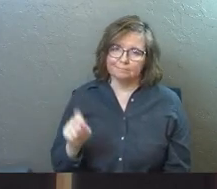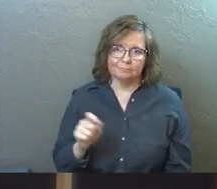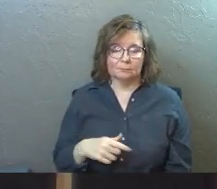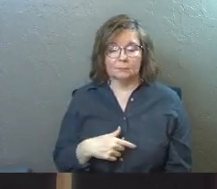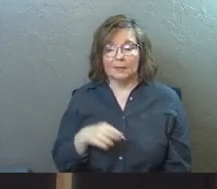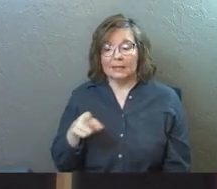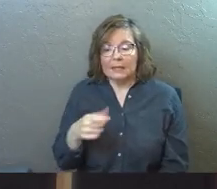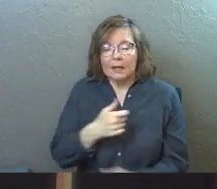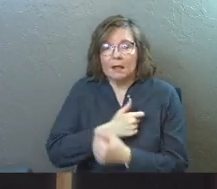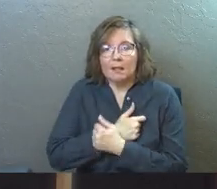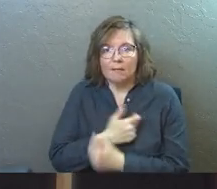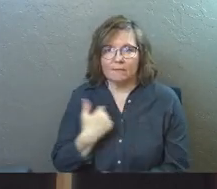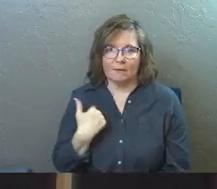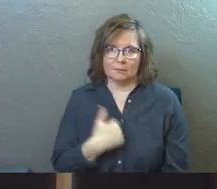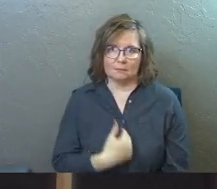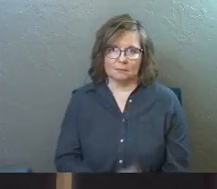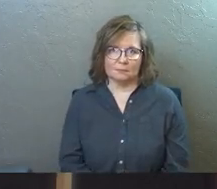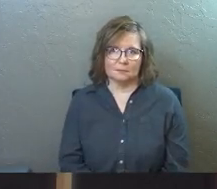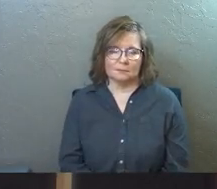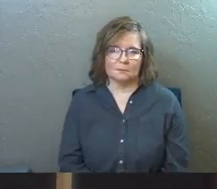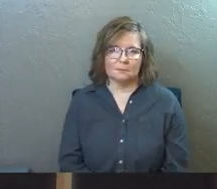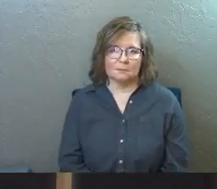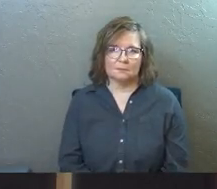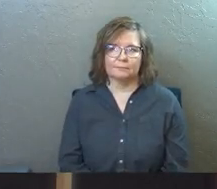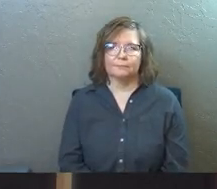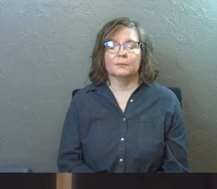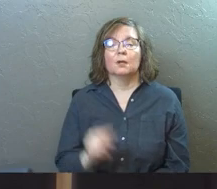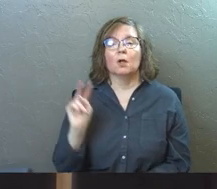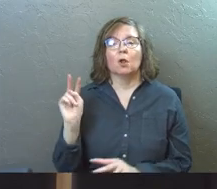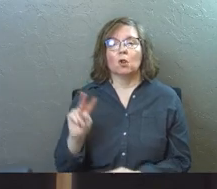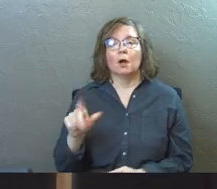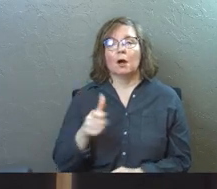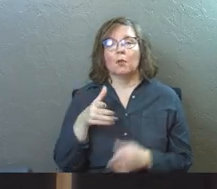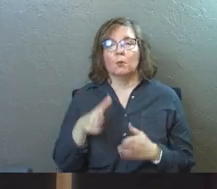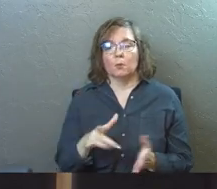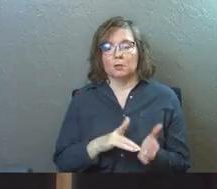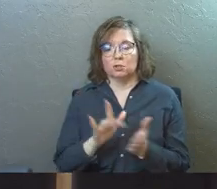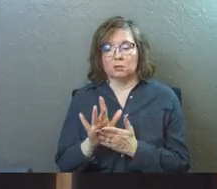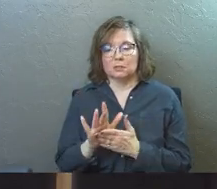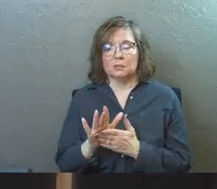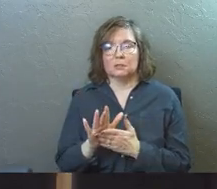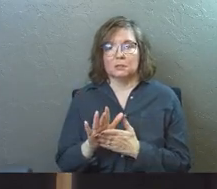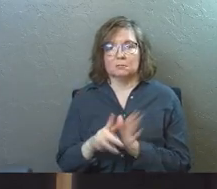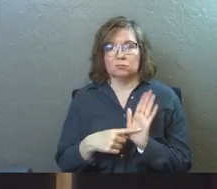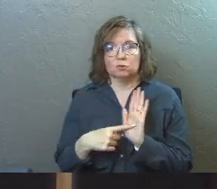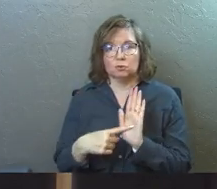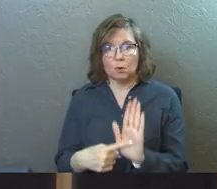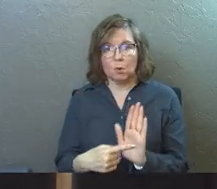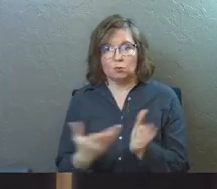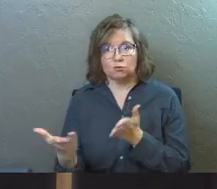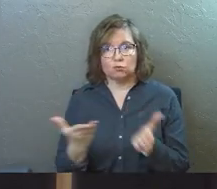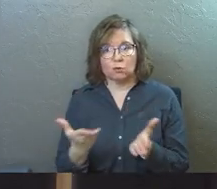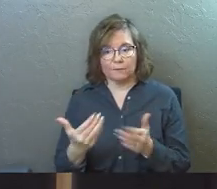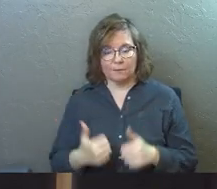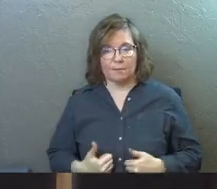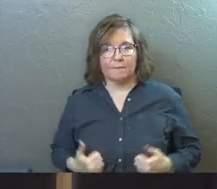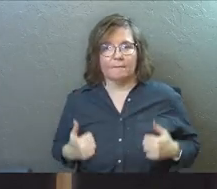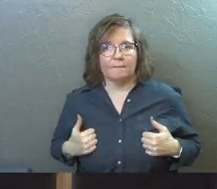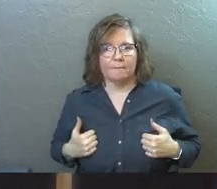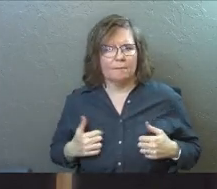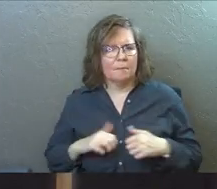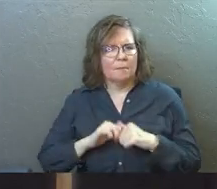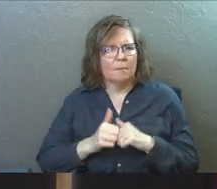short, he loved us. Let's look at some other ways that Jesus walked as a servant throughout his life.